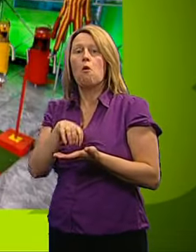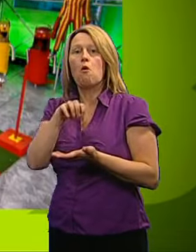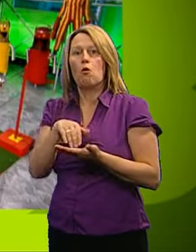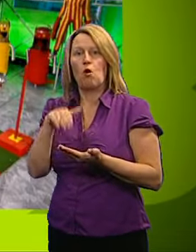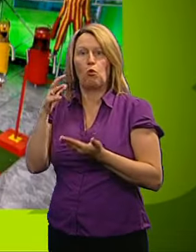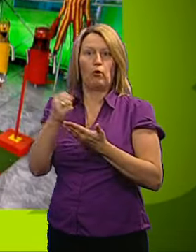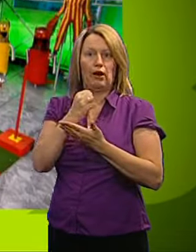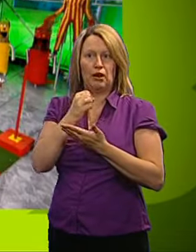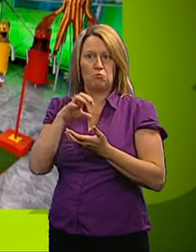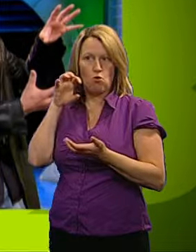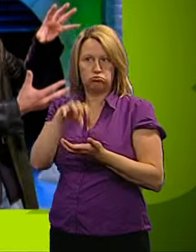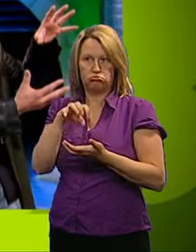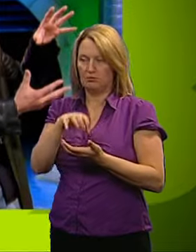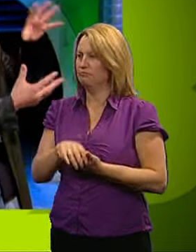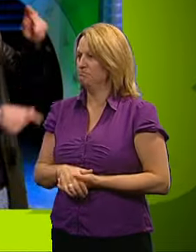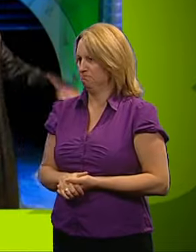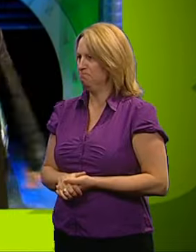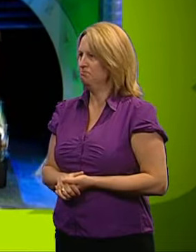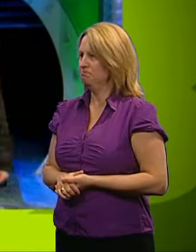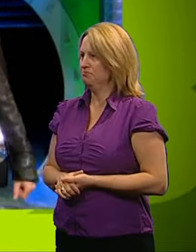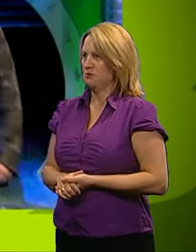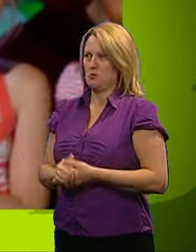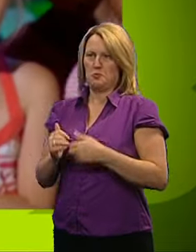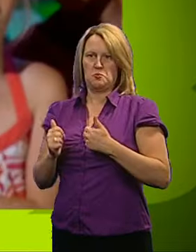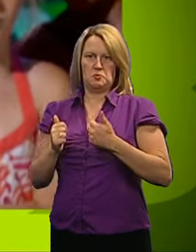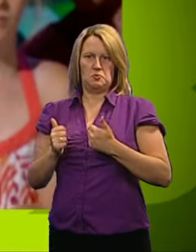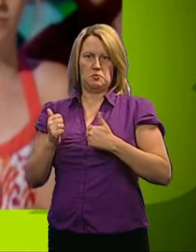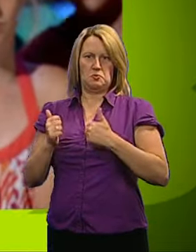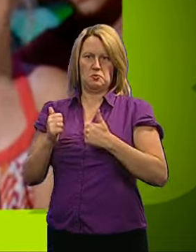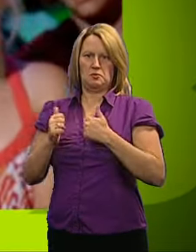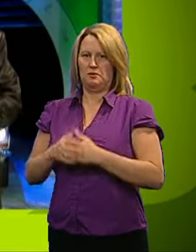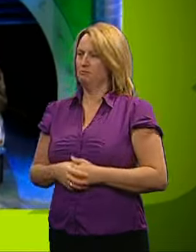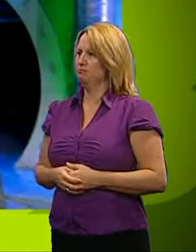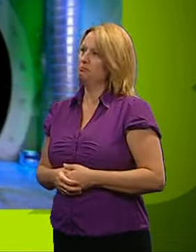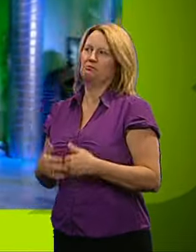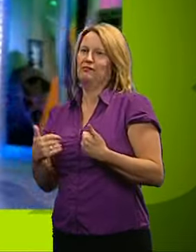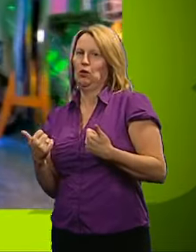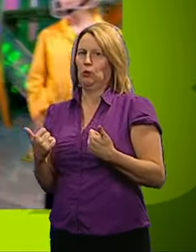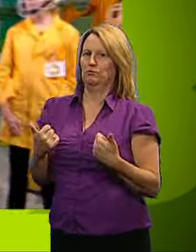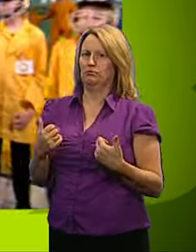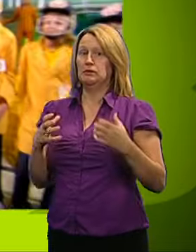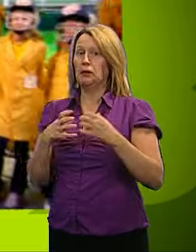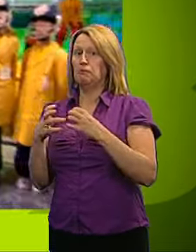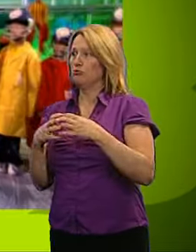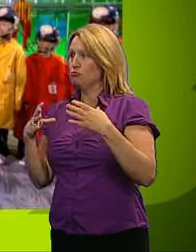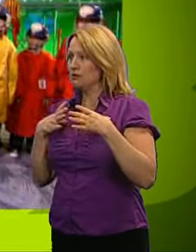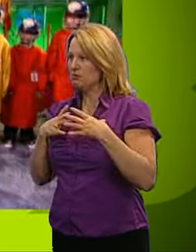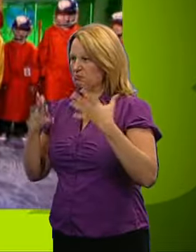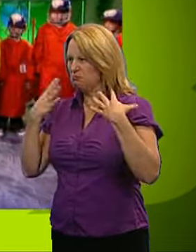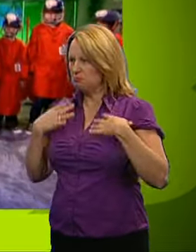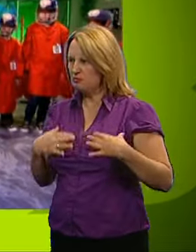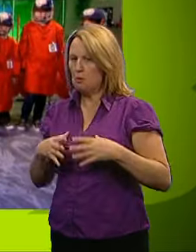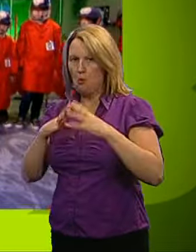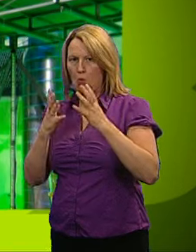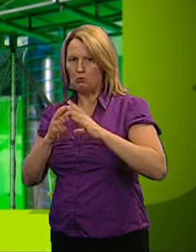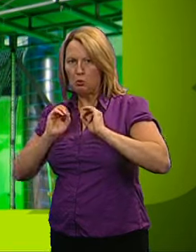-covered balls stuck to their lab rat wins. Correct. Yeah. I'm getting really good at these now. Teams, you have some time to get as many balls